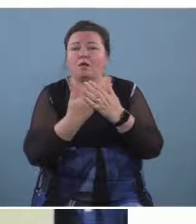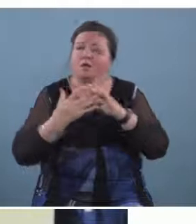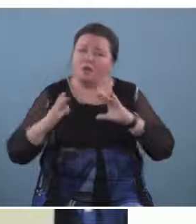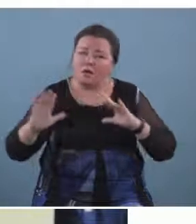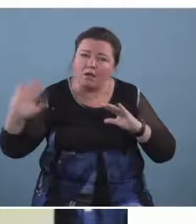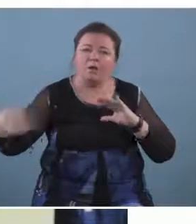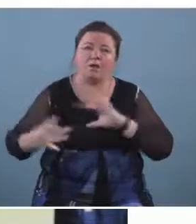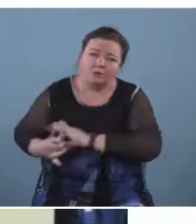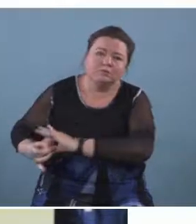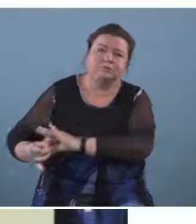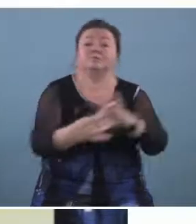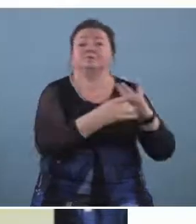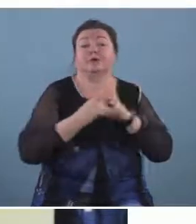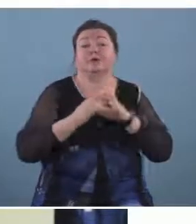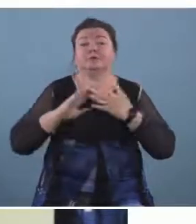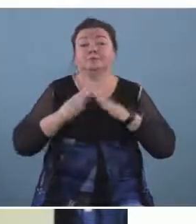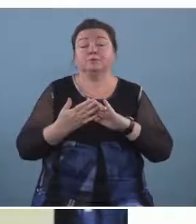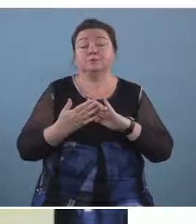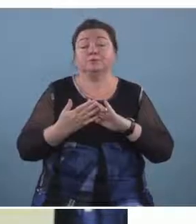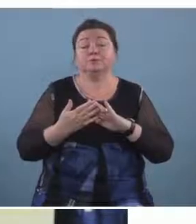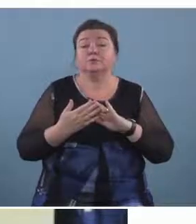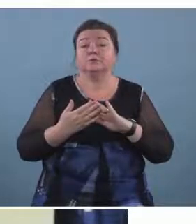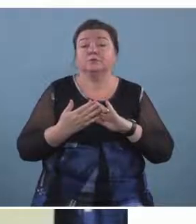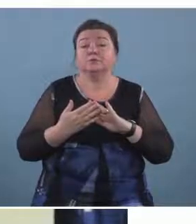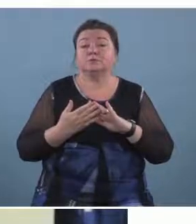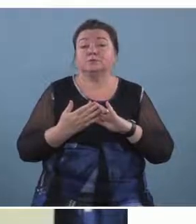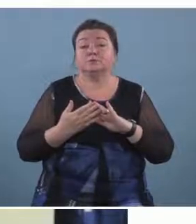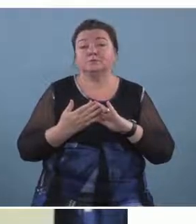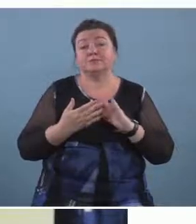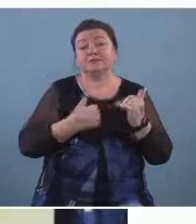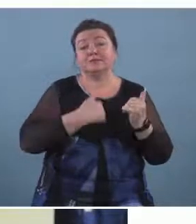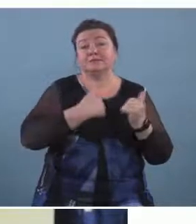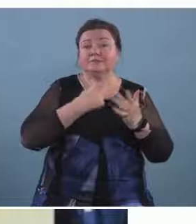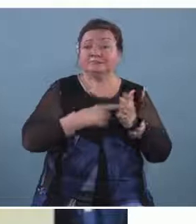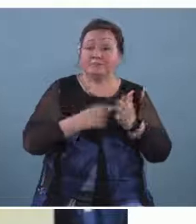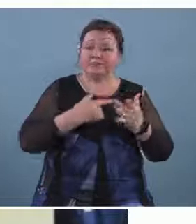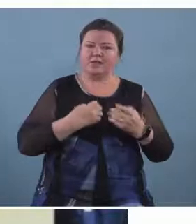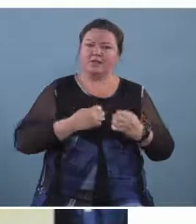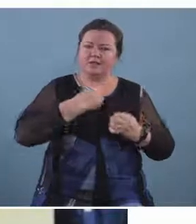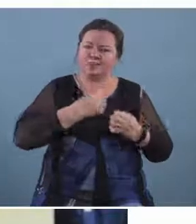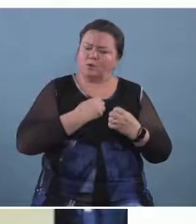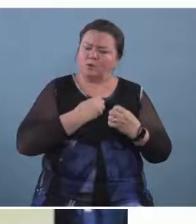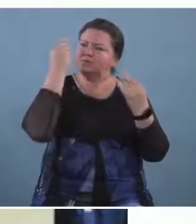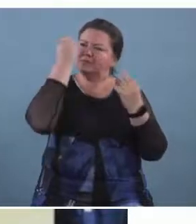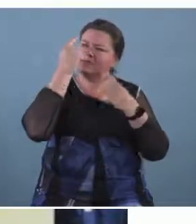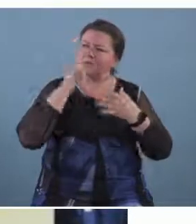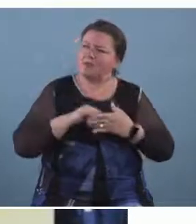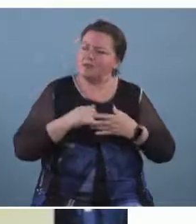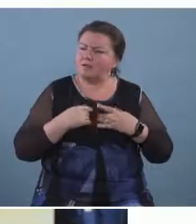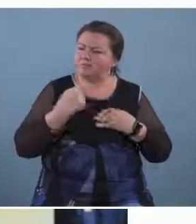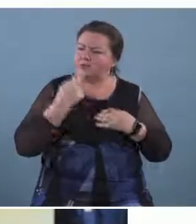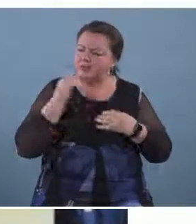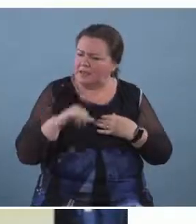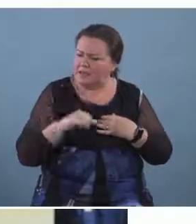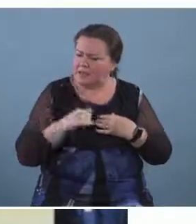and um i feel quite emotional every time i say that in my talk that i think